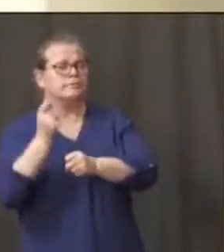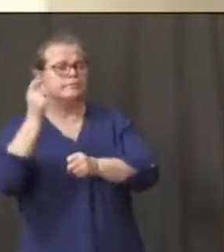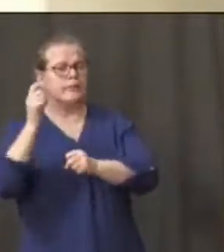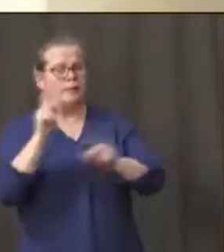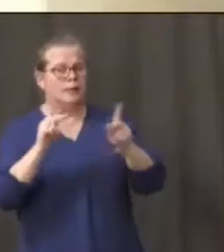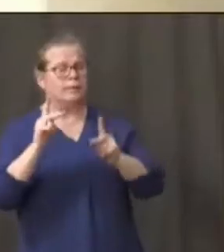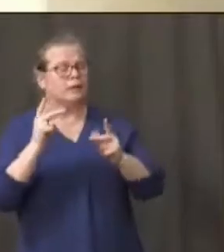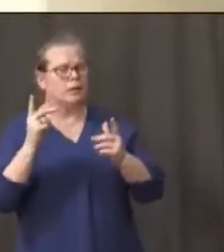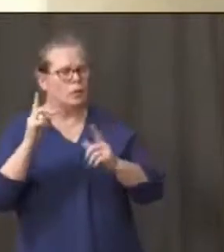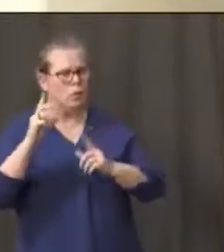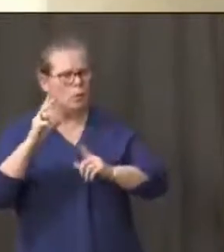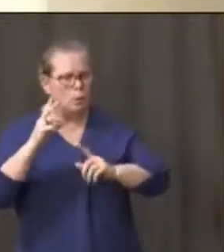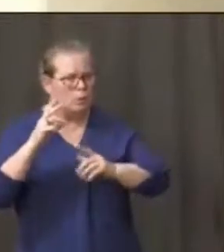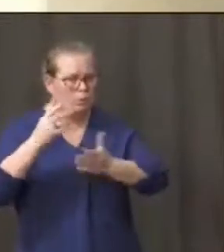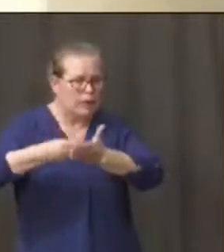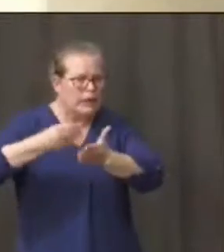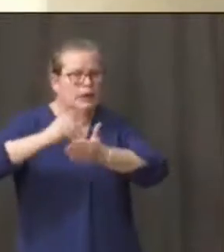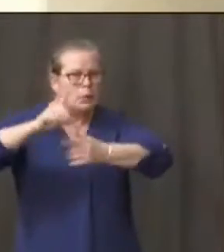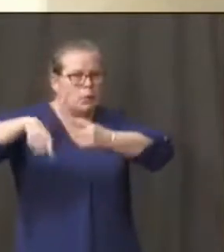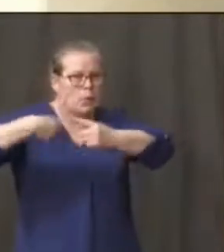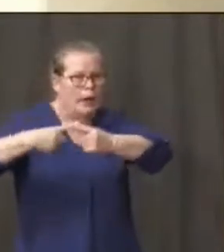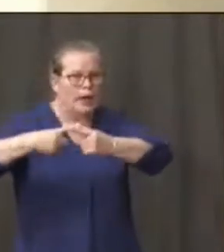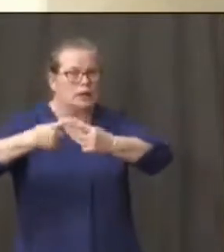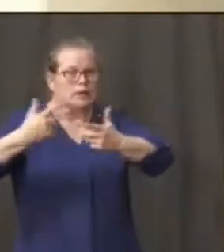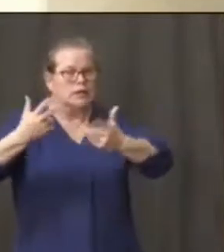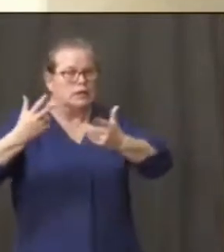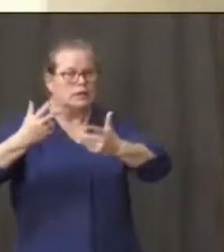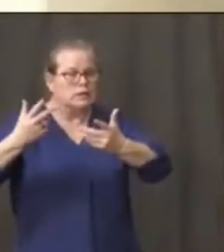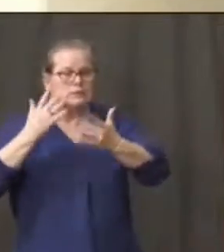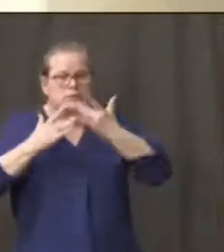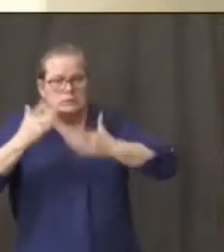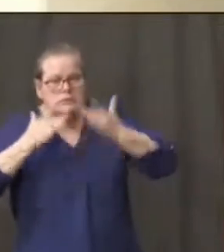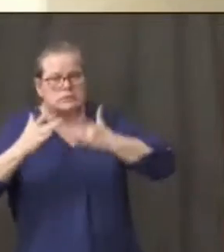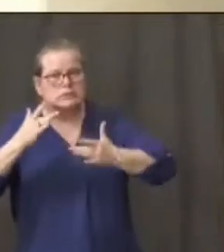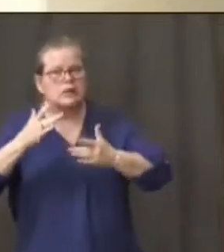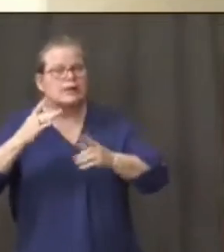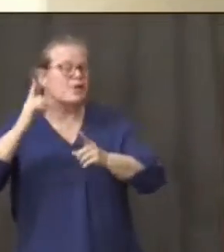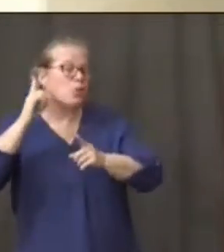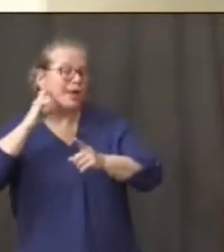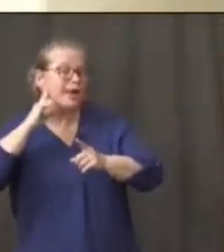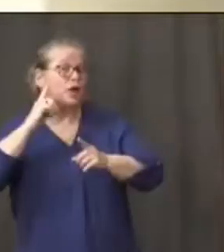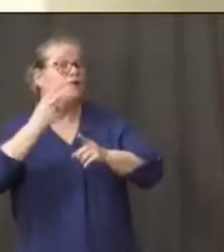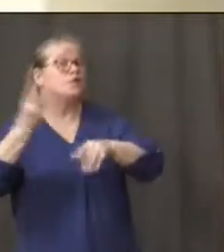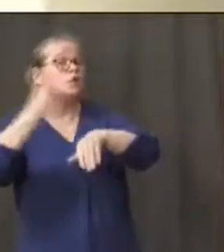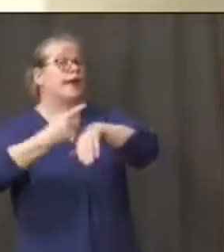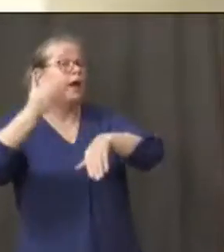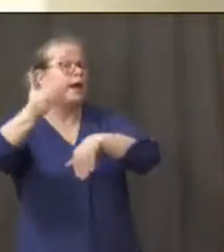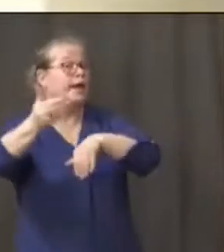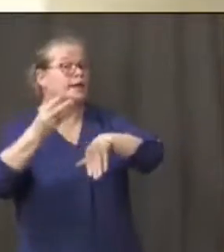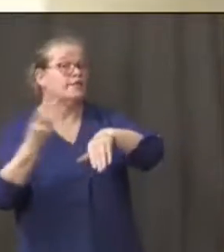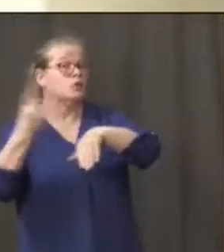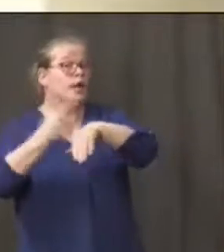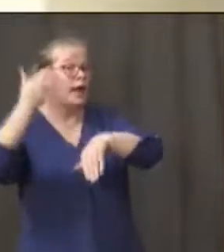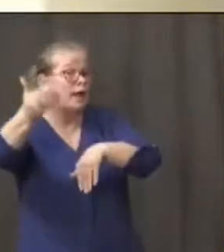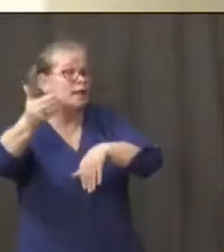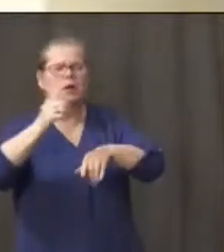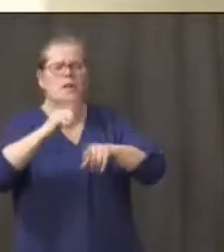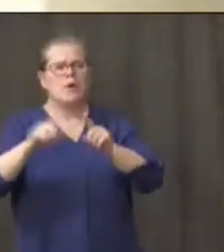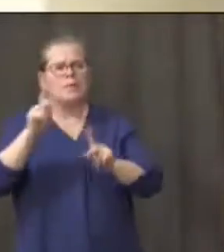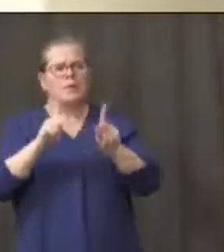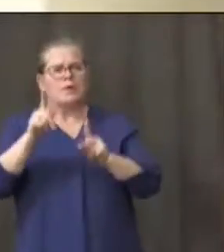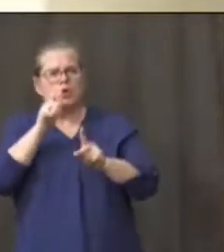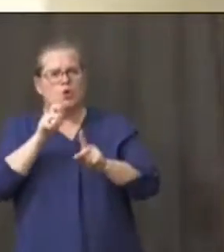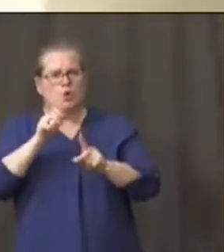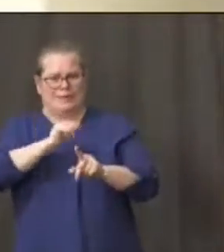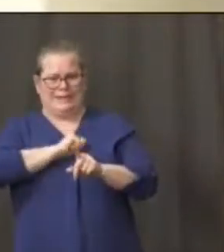you gave that answer it's going to be coming in a matter of days but does this apply to everyone who is not self-employed does this indicate that the